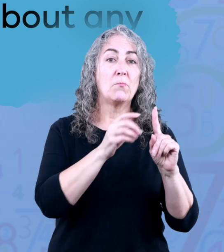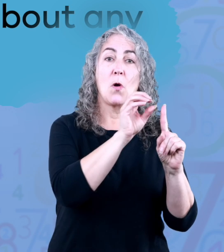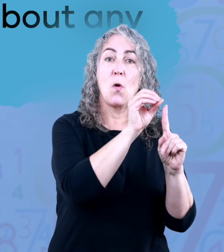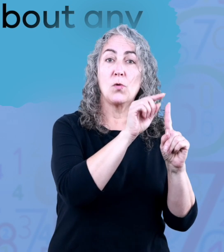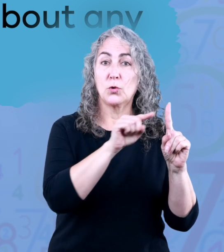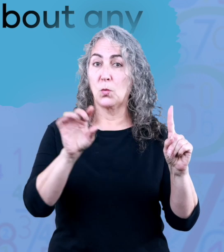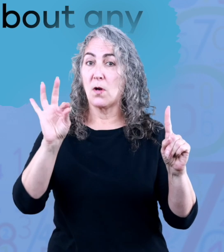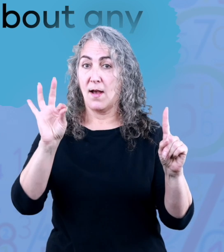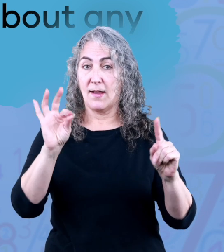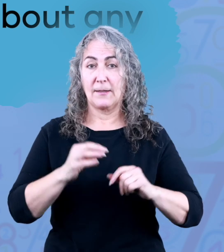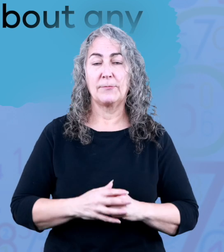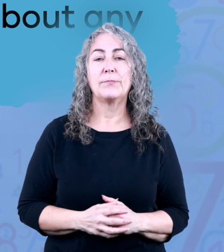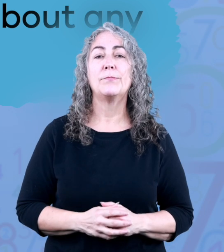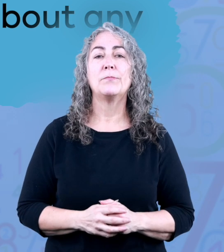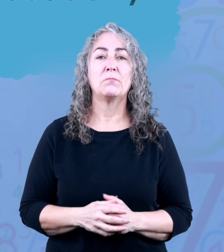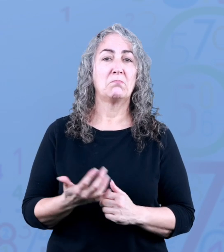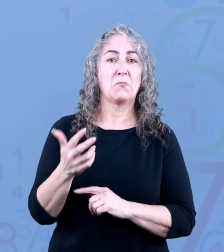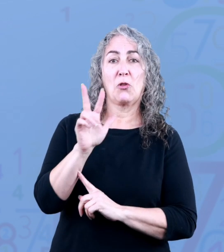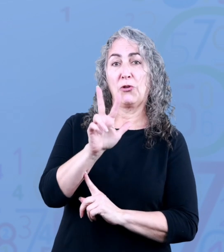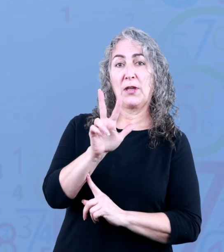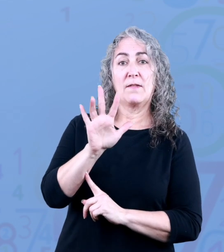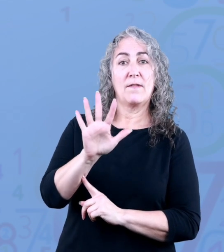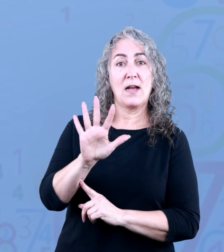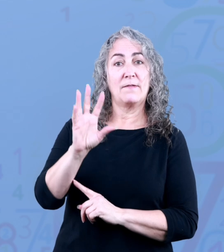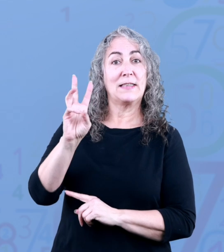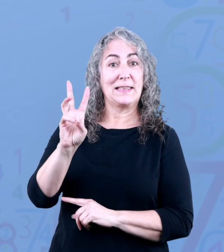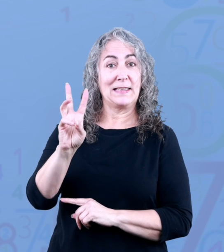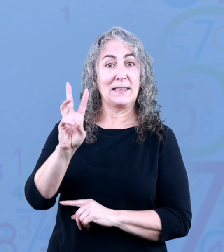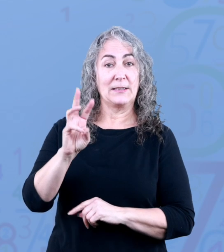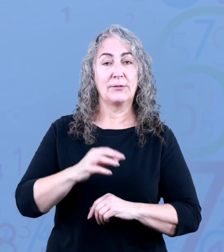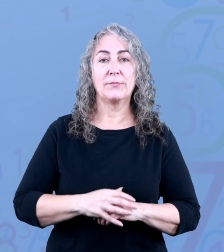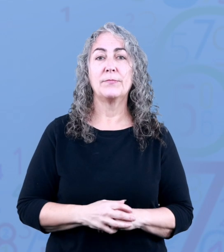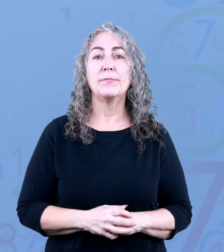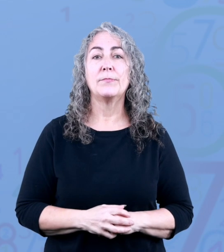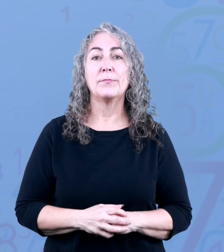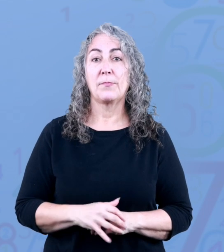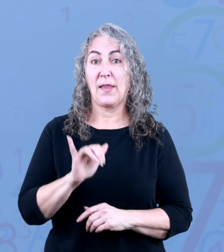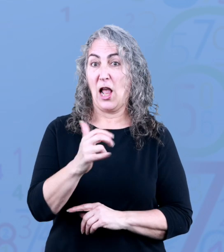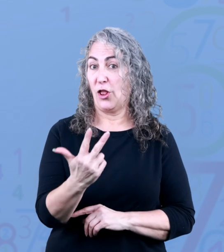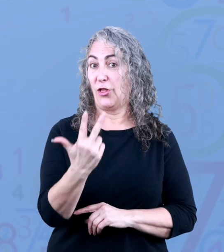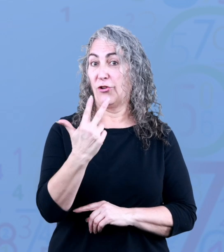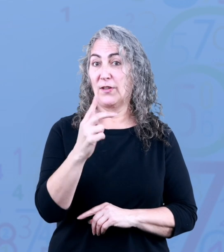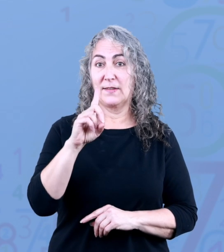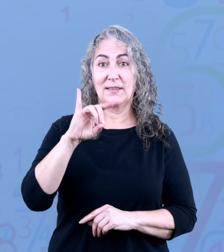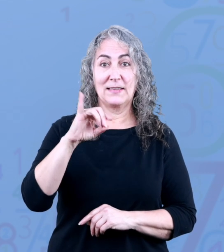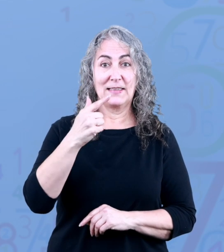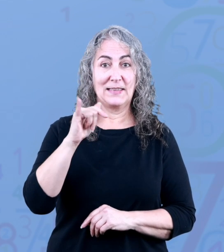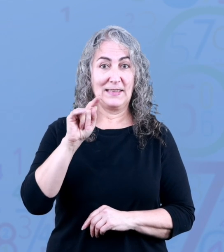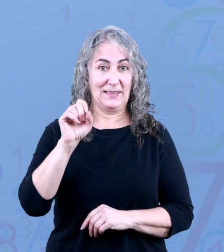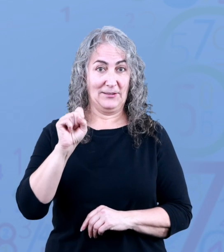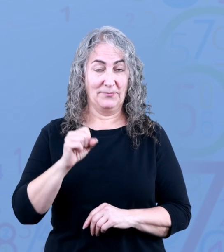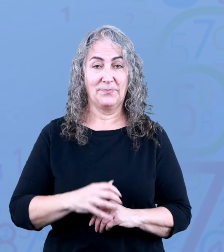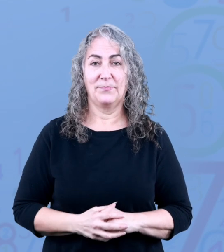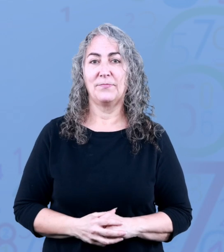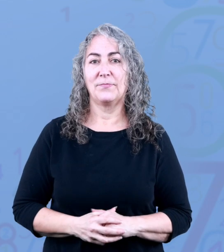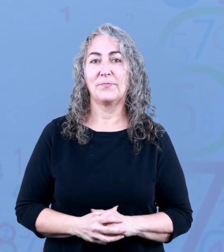any number from 0 to 9 in the number 356 there are three